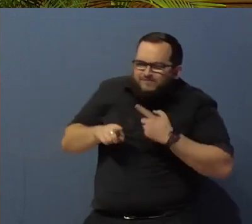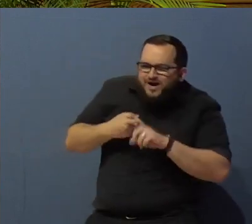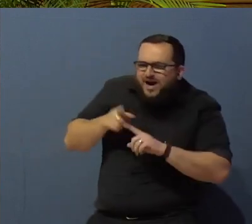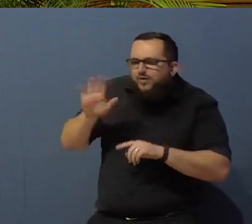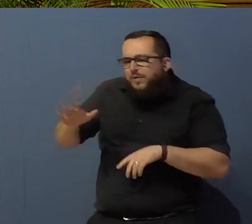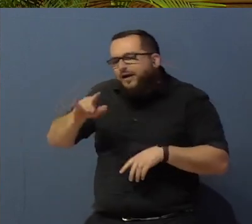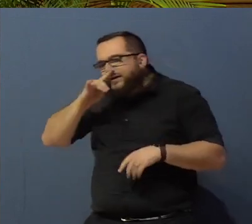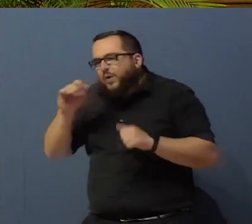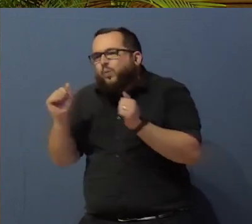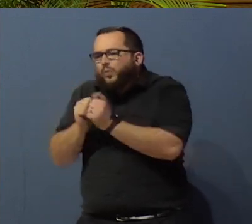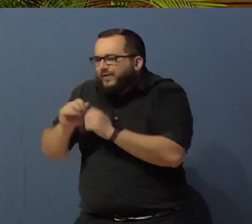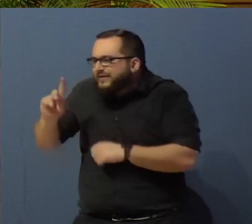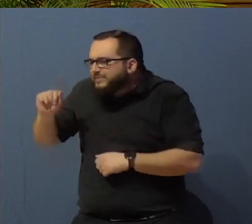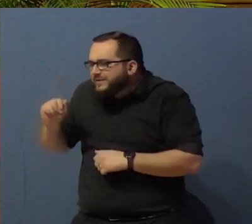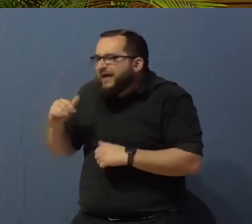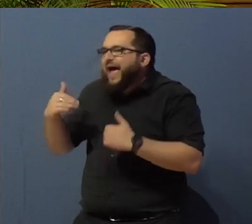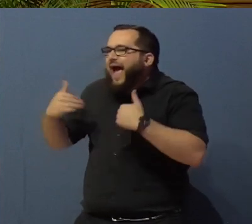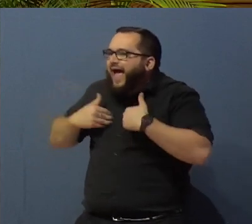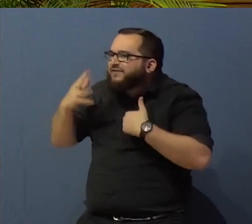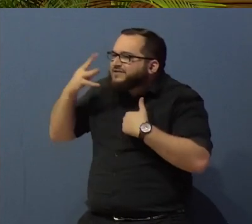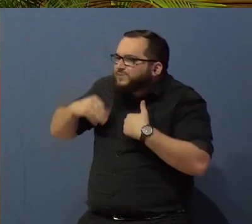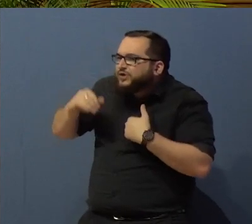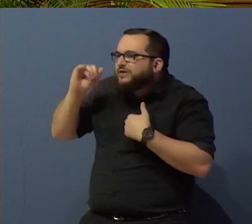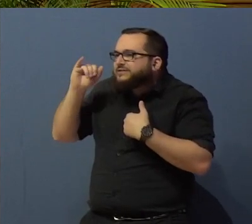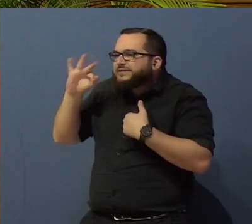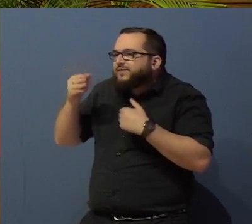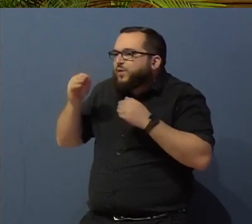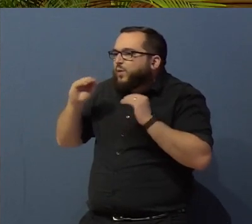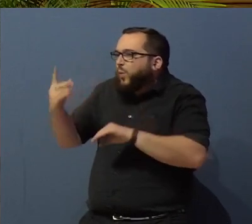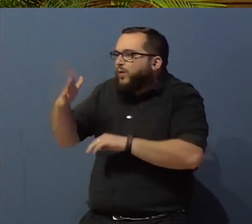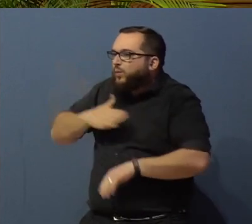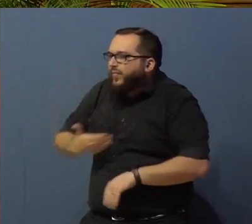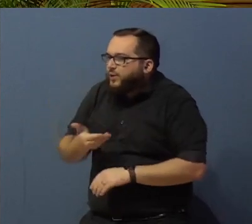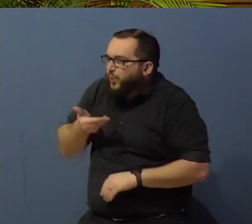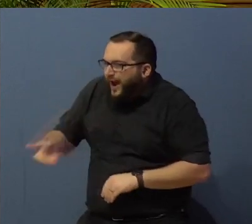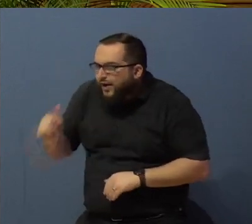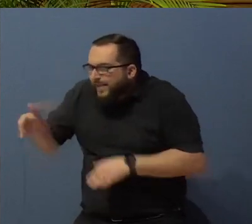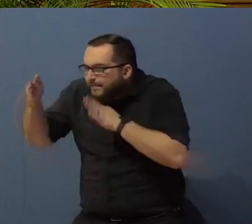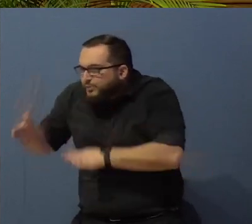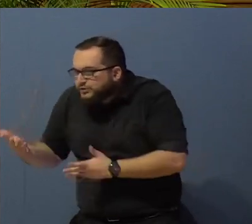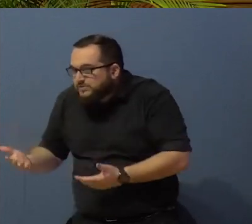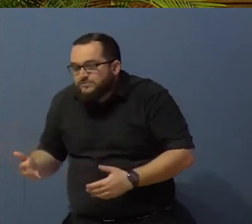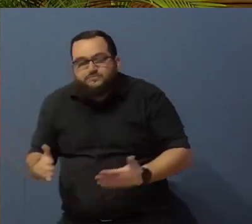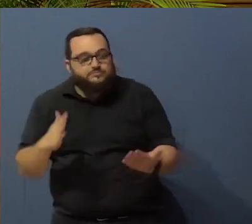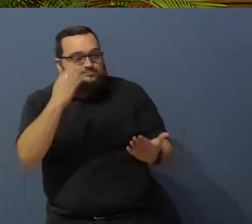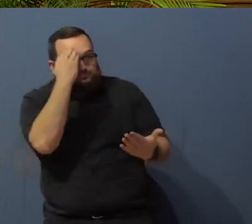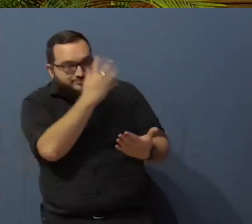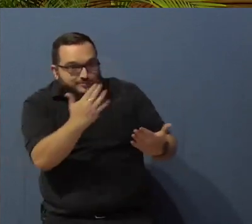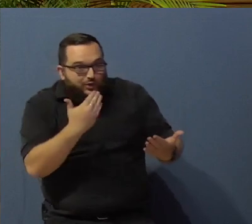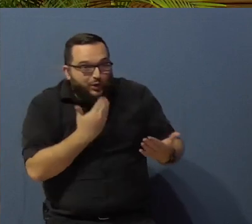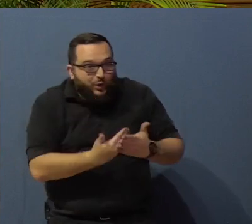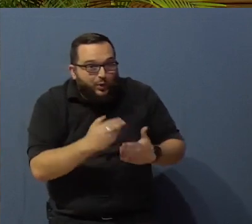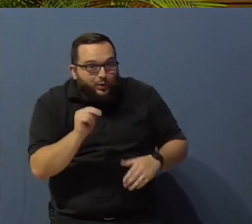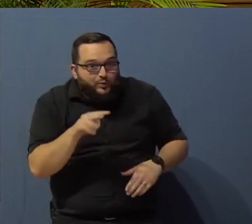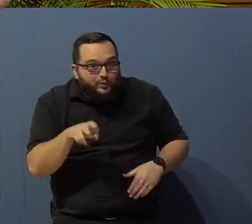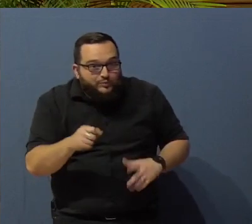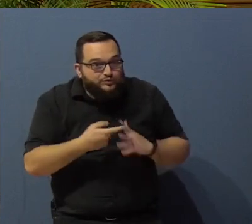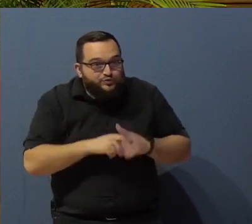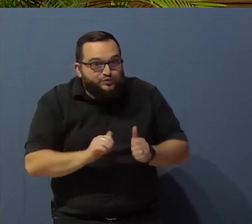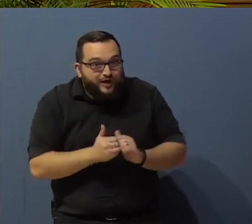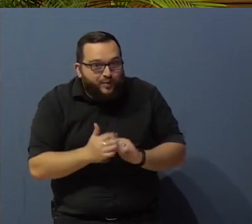disability ever get experience if no one's willing to hire him on? Well, here's the good news. Begin as a volunteer.